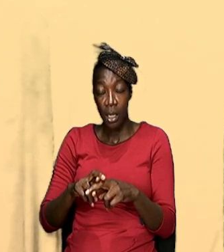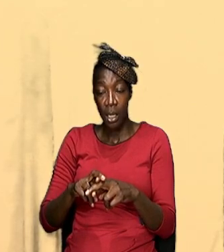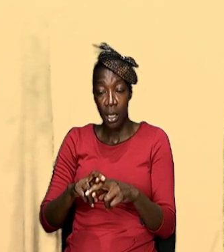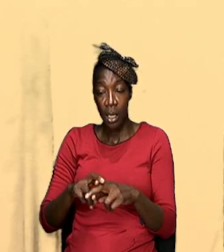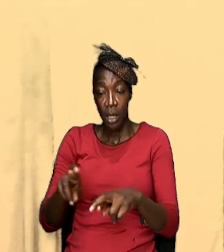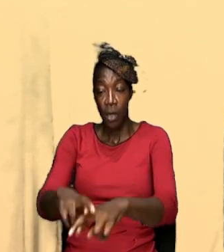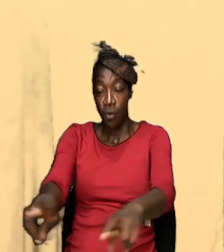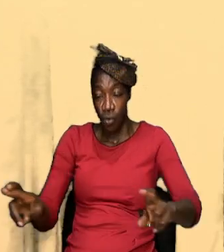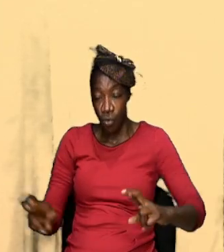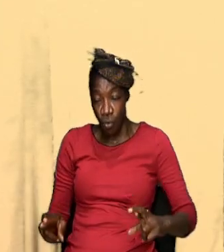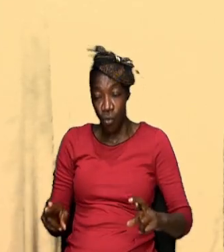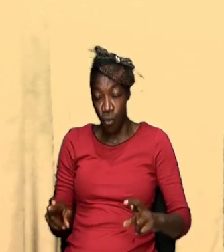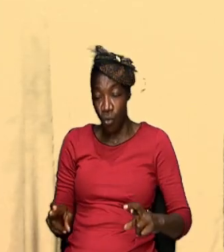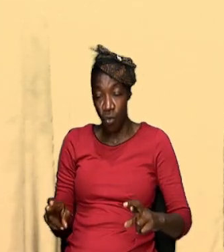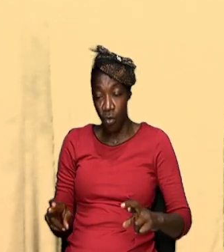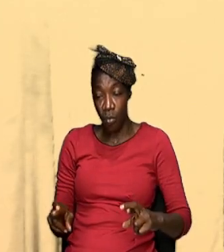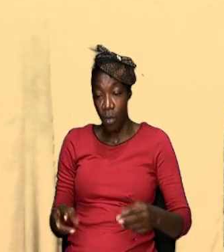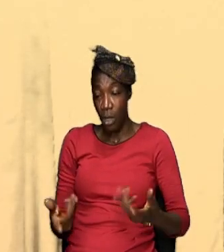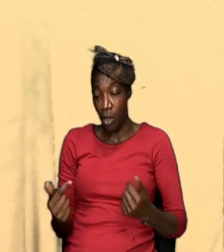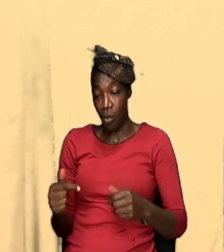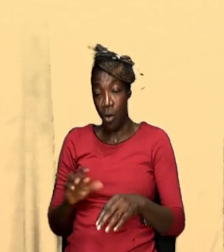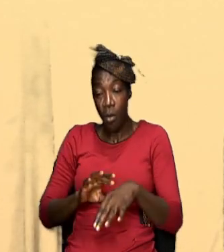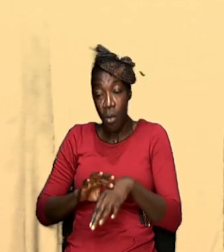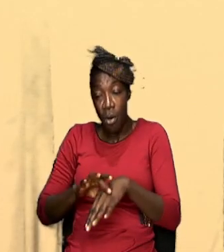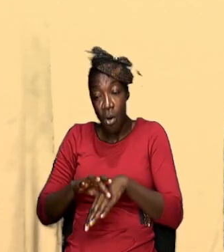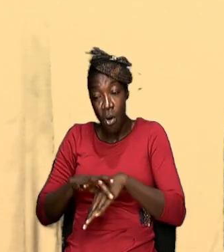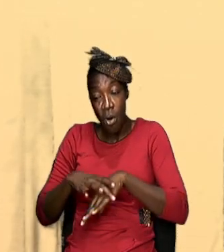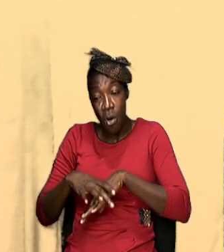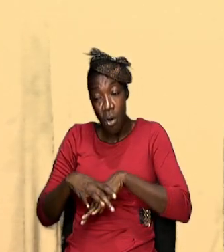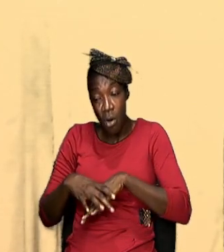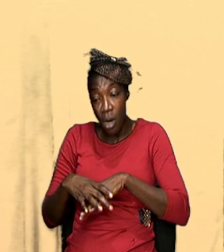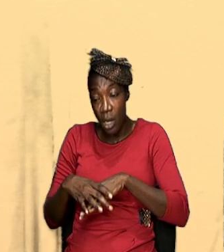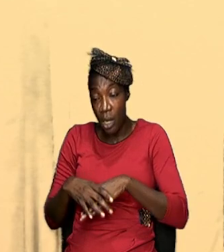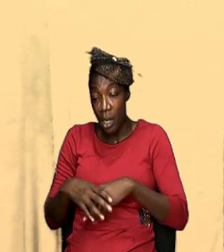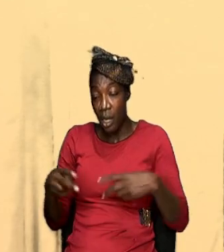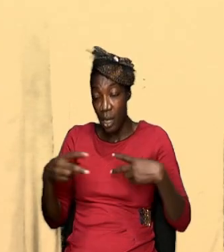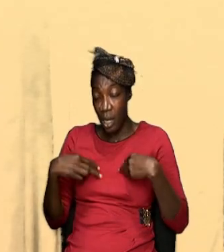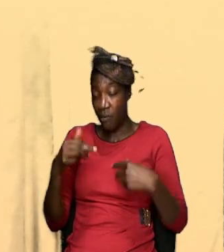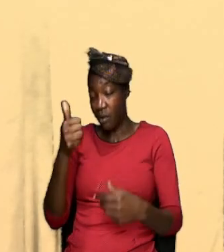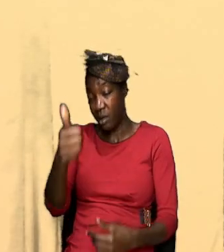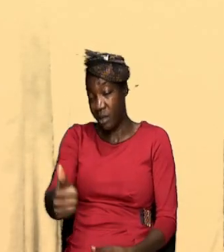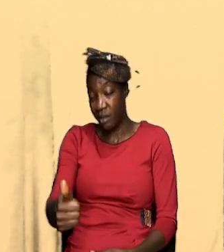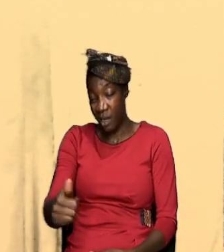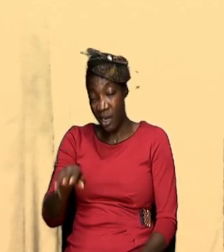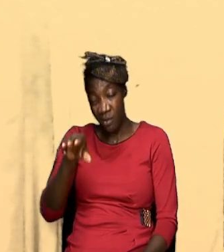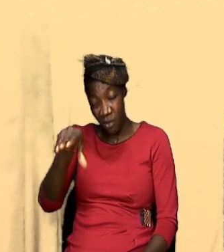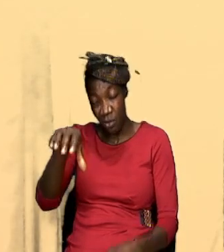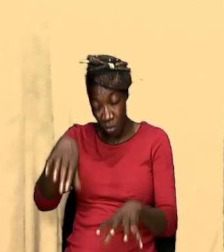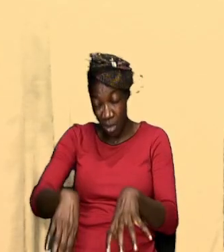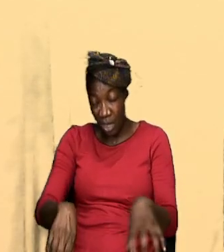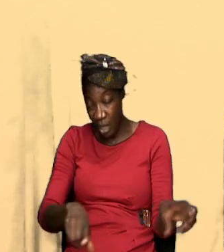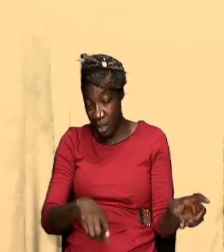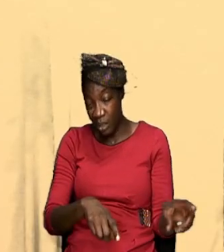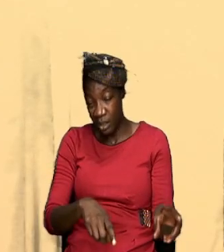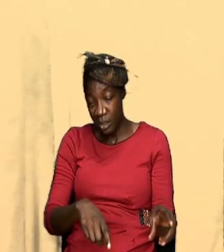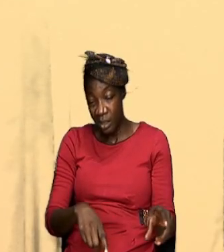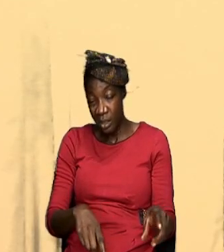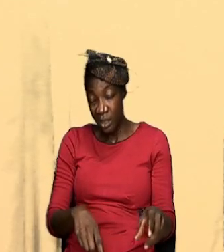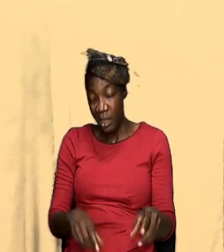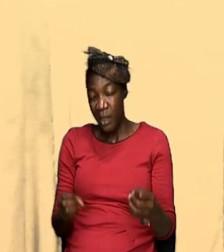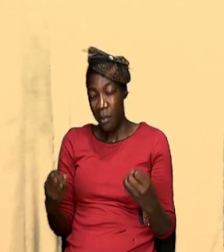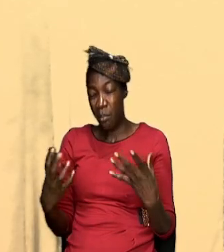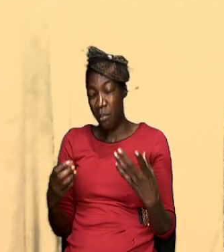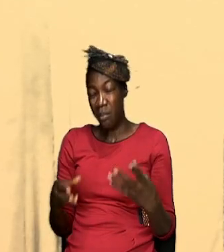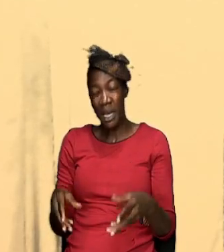that if you come early enough you can have it all to yourself, you know, you know, you can do it, you can, there are many